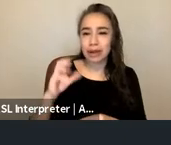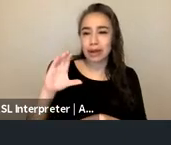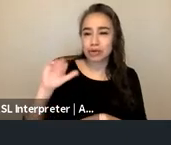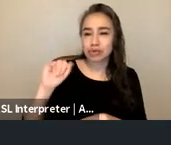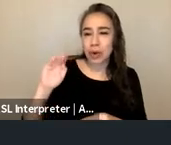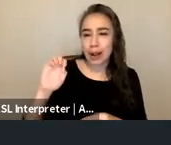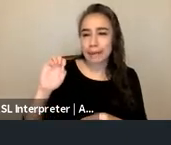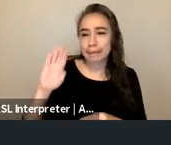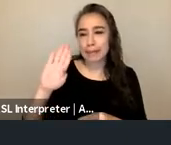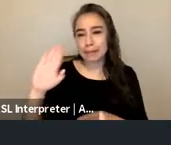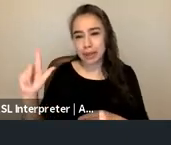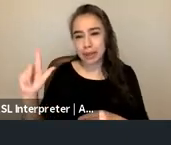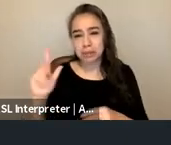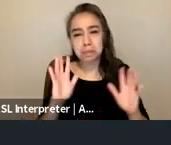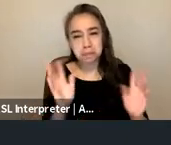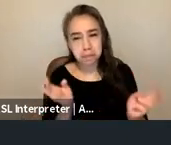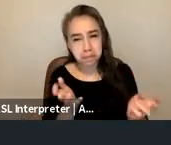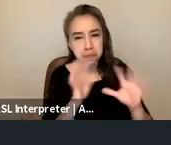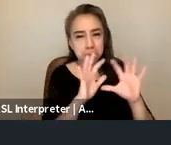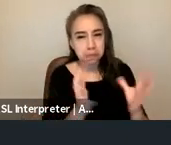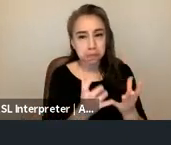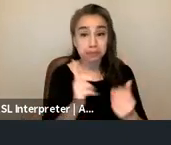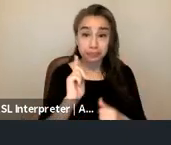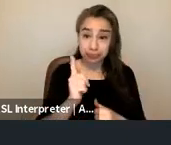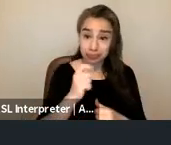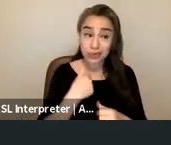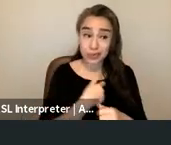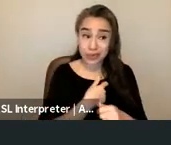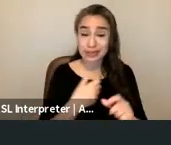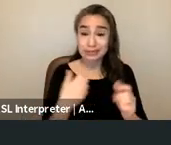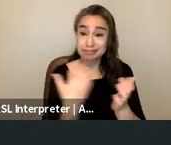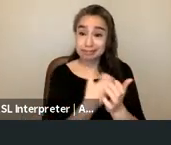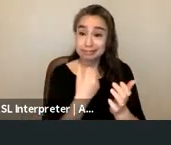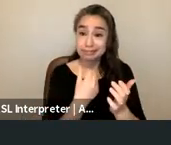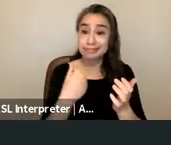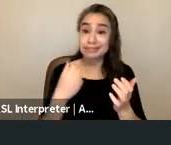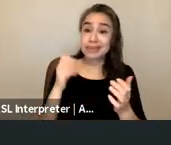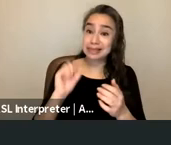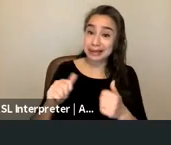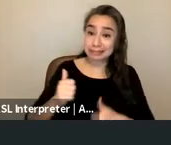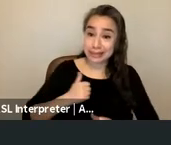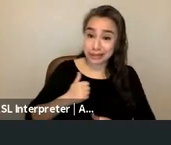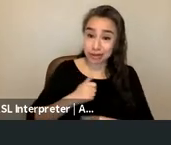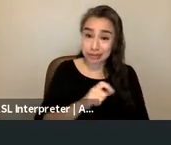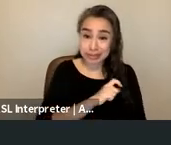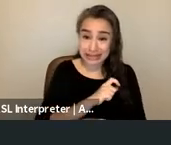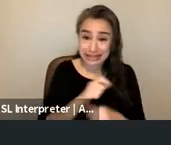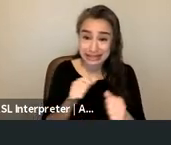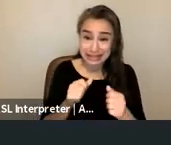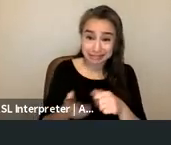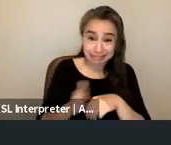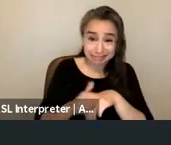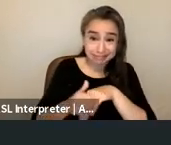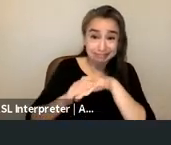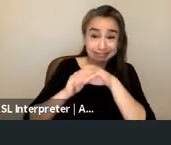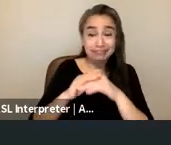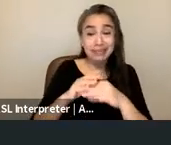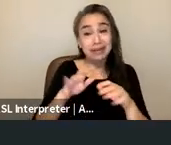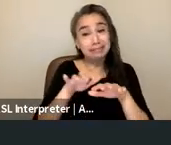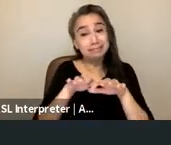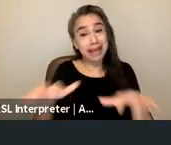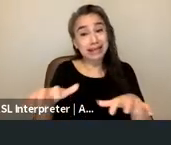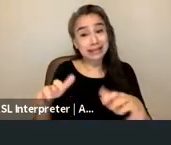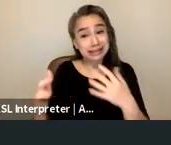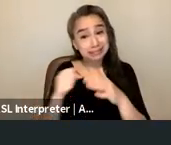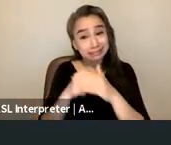have later understood to expand militaristic policing mass incarceration and punitive responses to gender-based violence